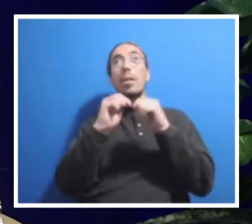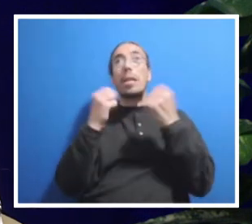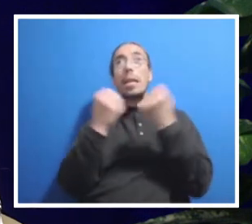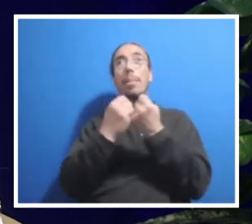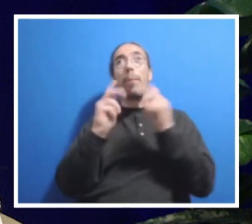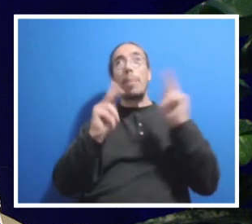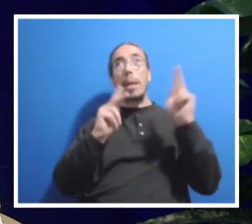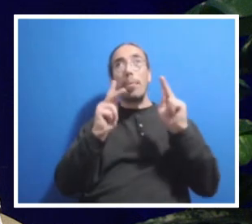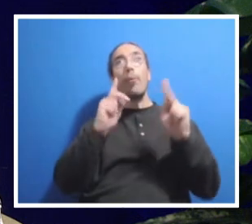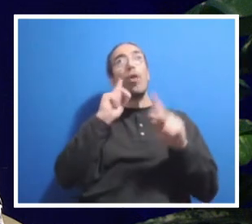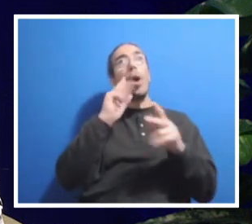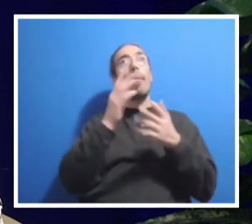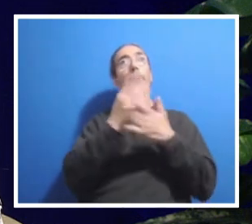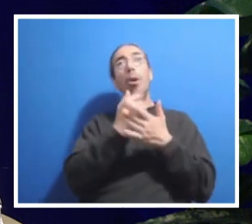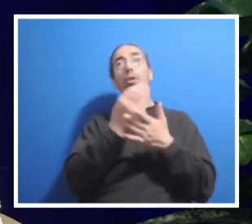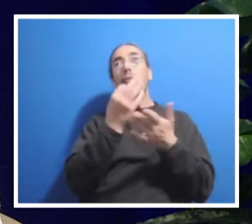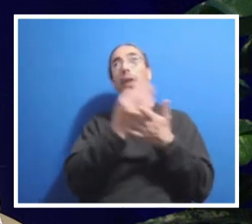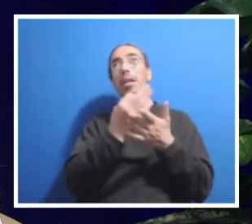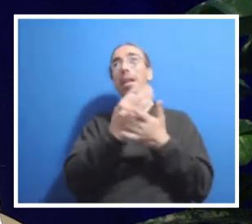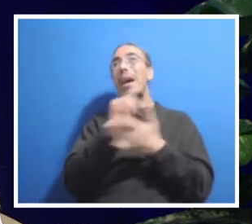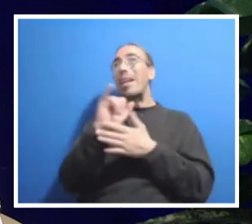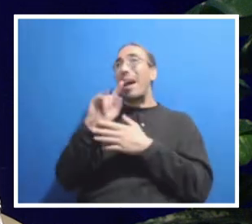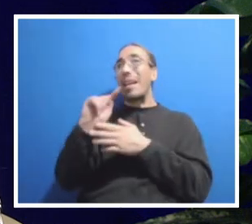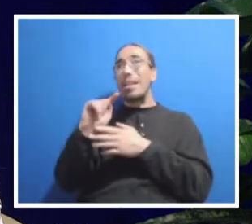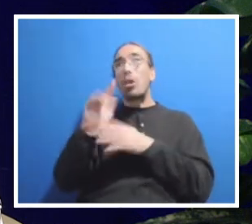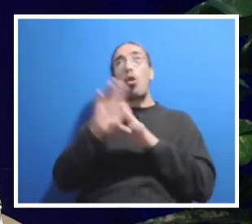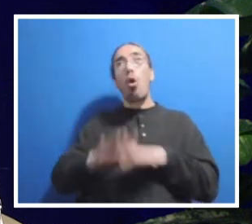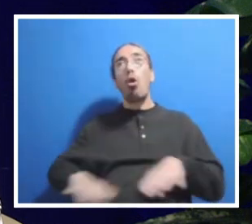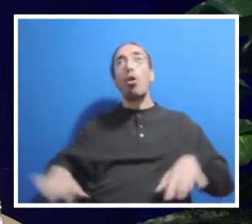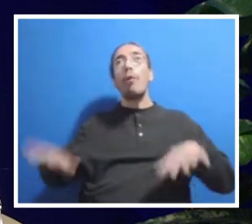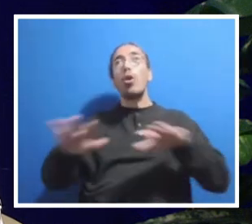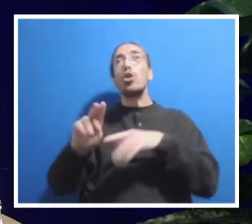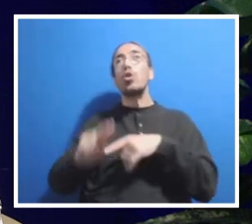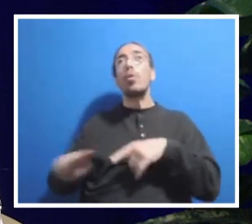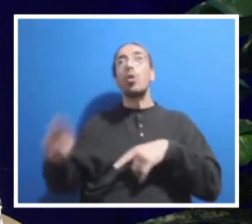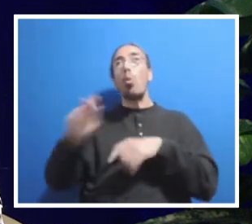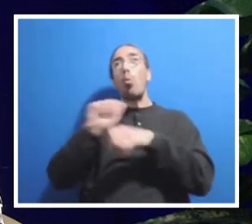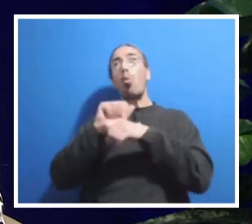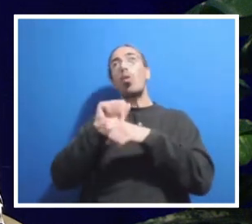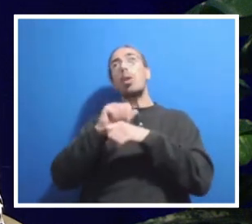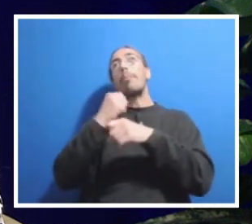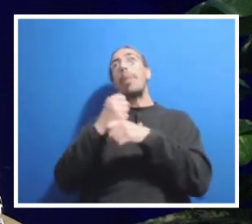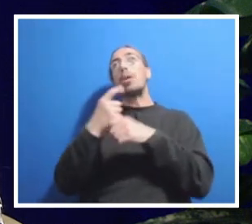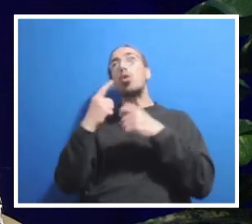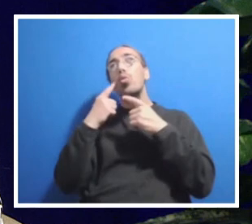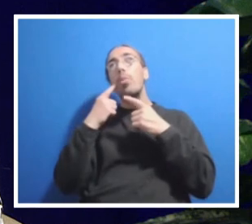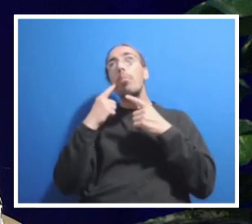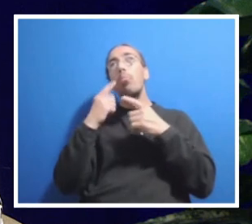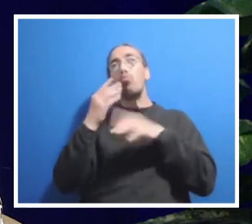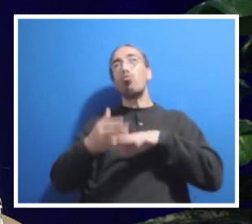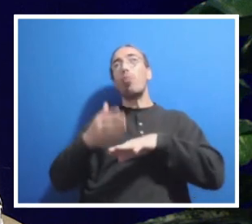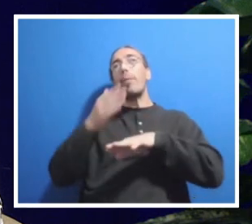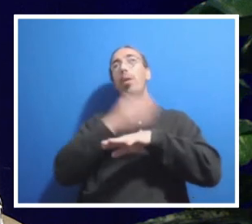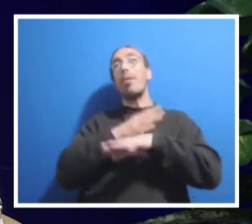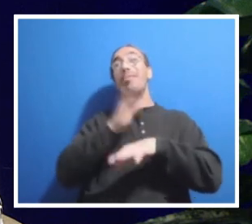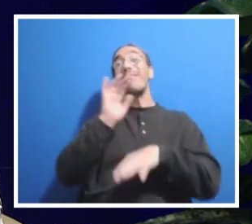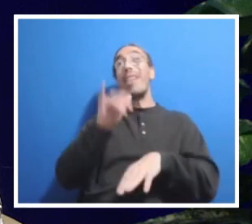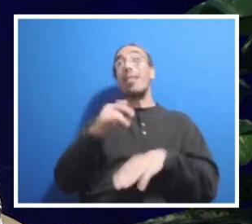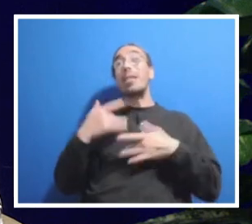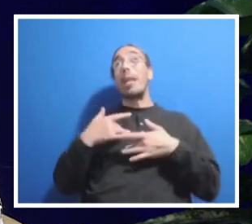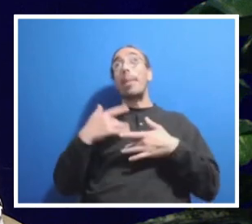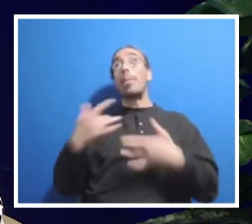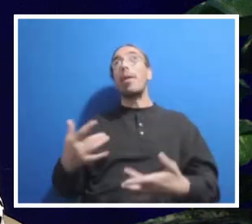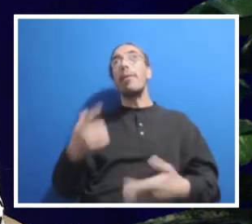finance and IT and across the university working to make those improvements. That's pretty typical for an ERP implementation